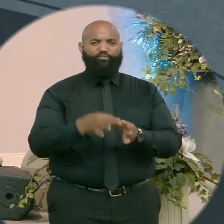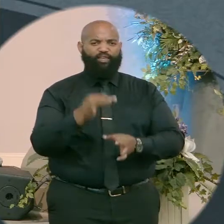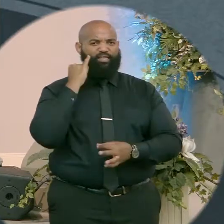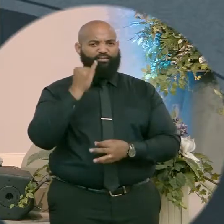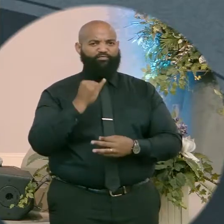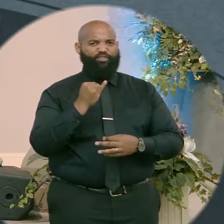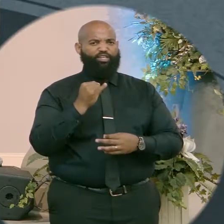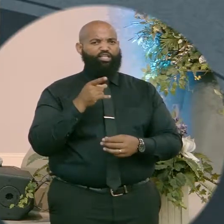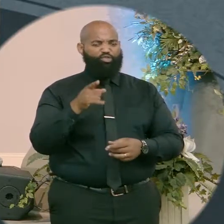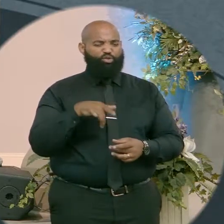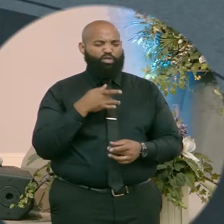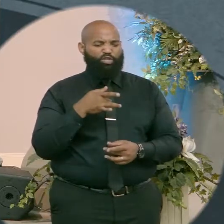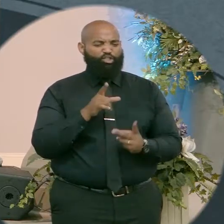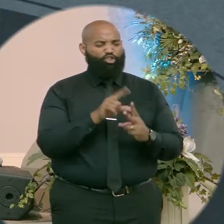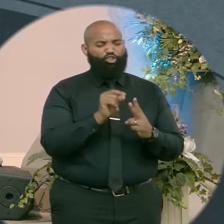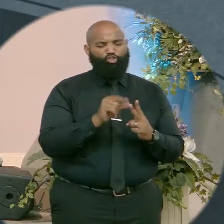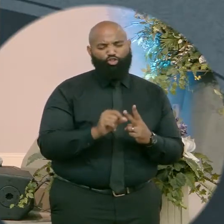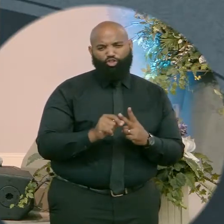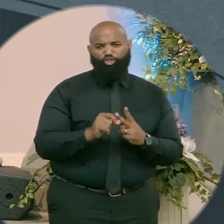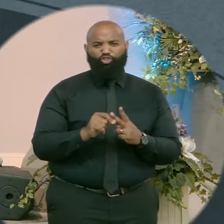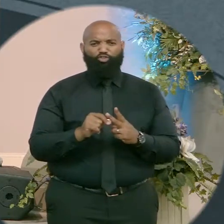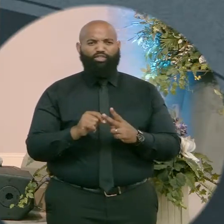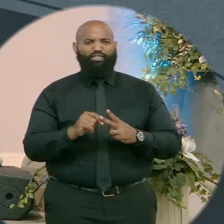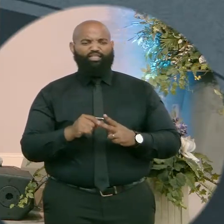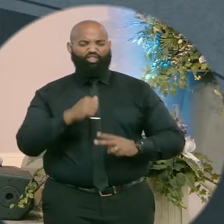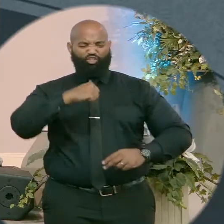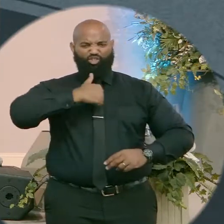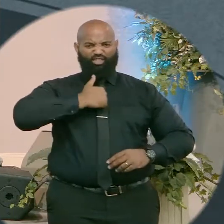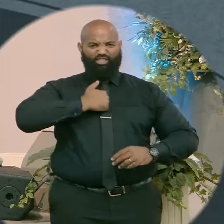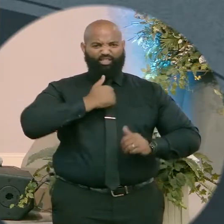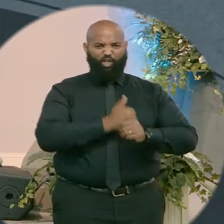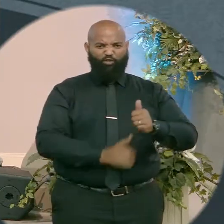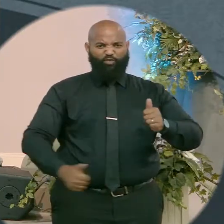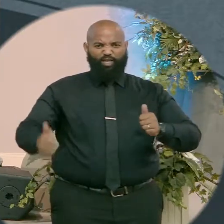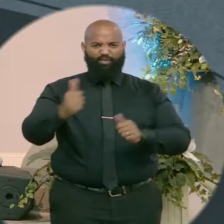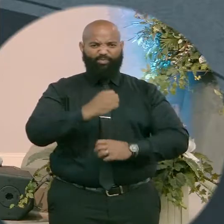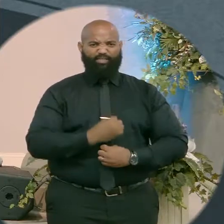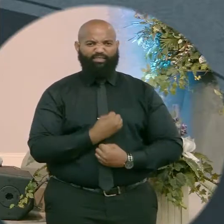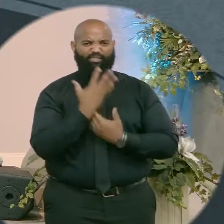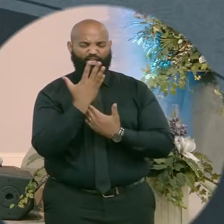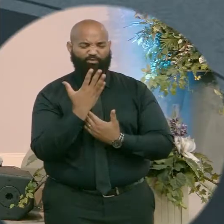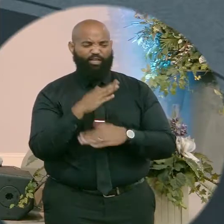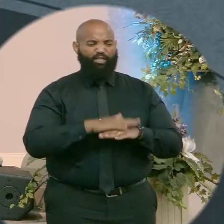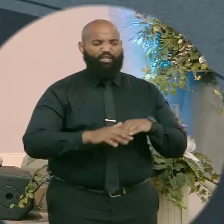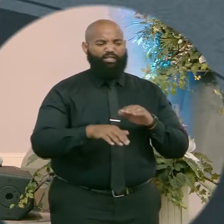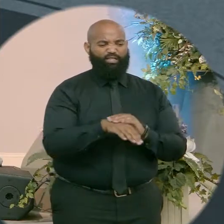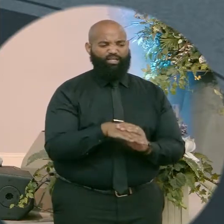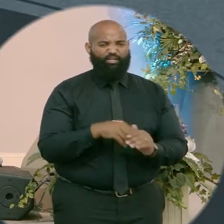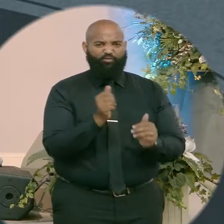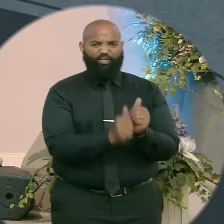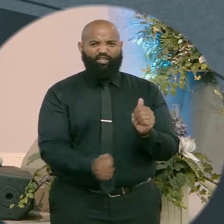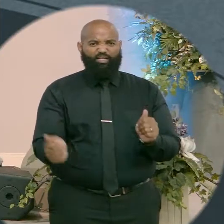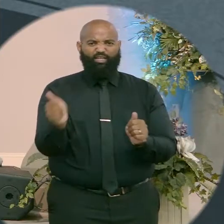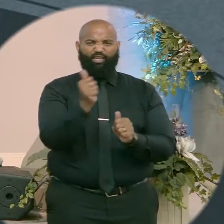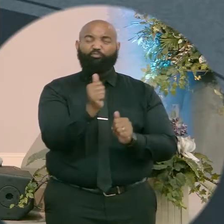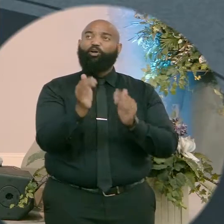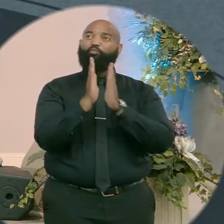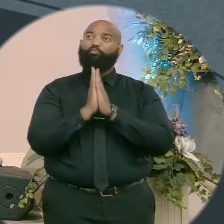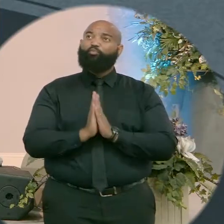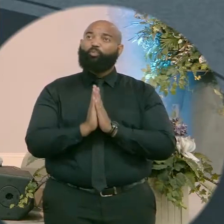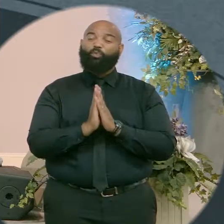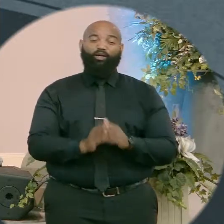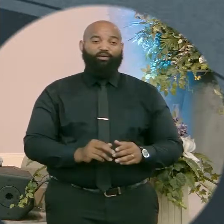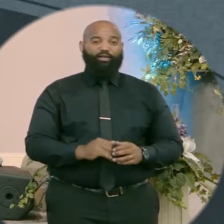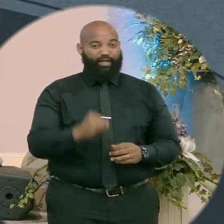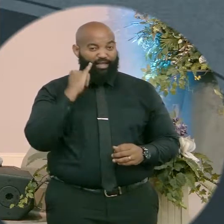choose selfishness over sacrifice, if I can get you to choose comfort over crying out, if I can get you to choose the easy way out over